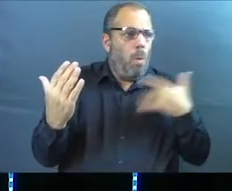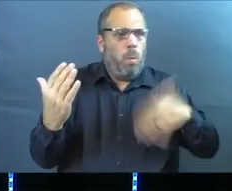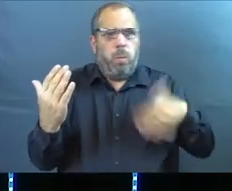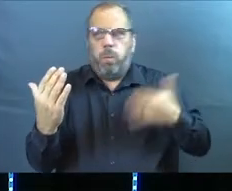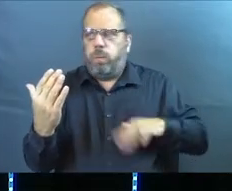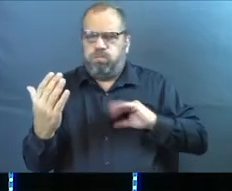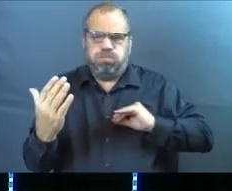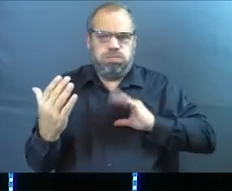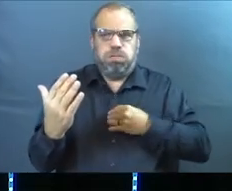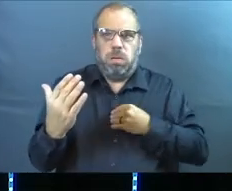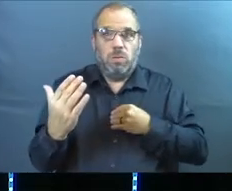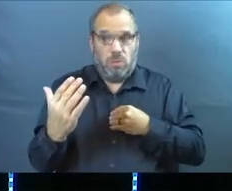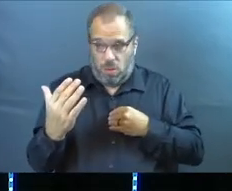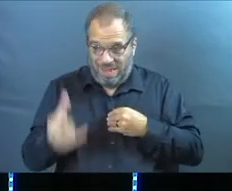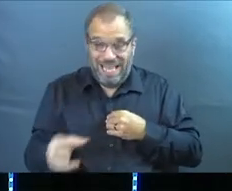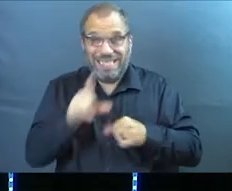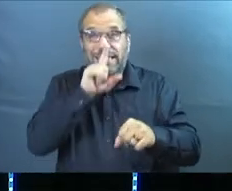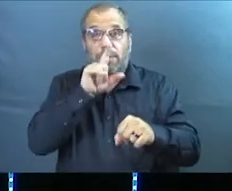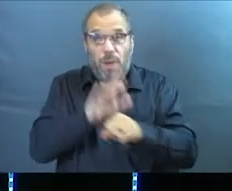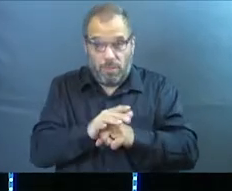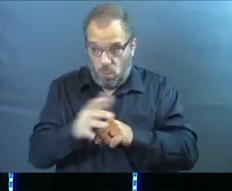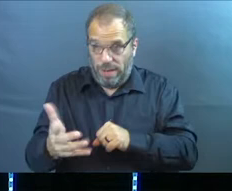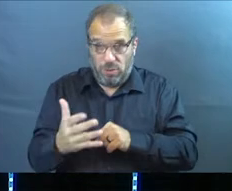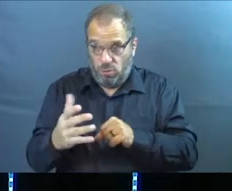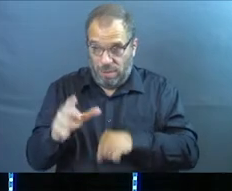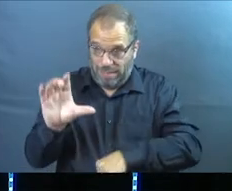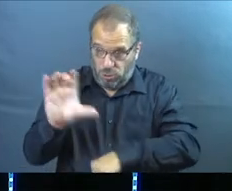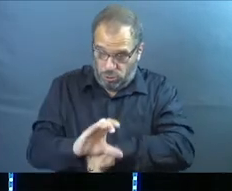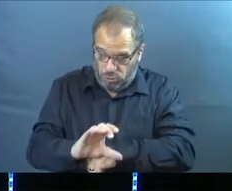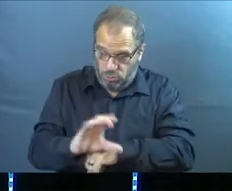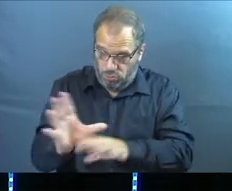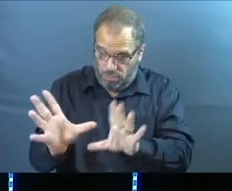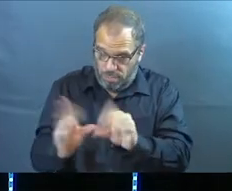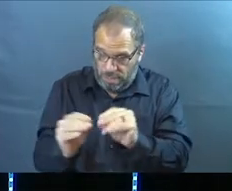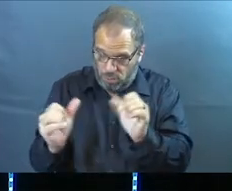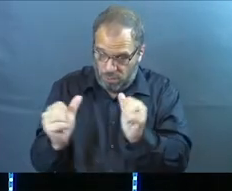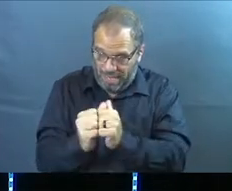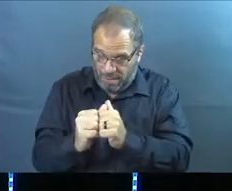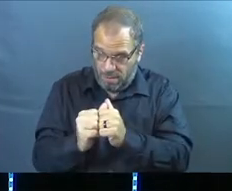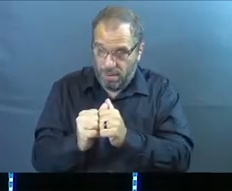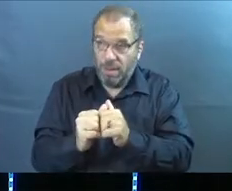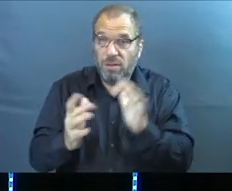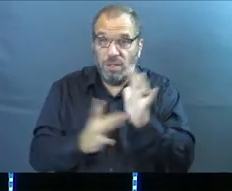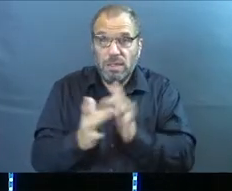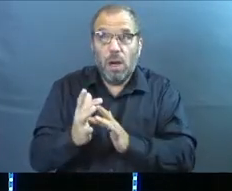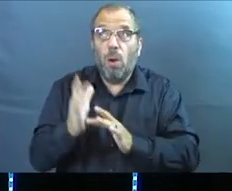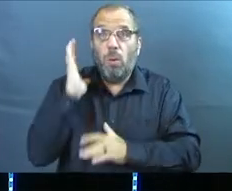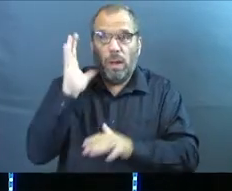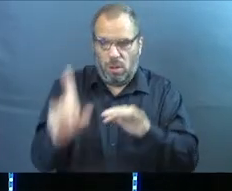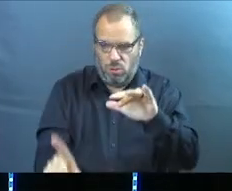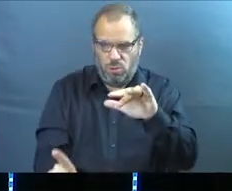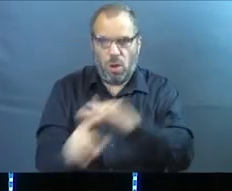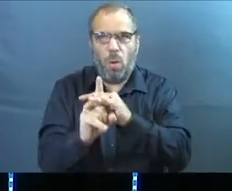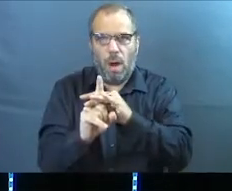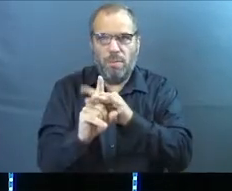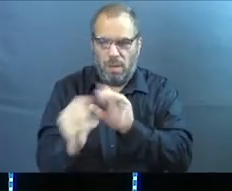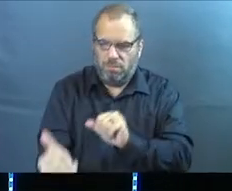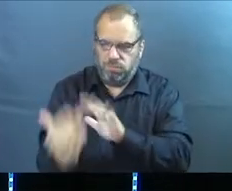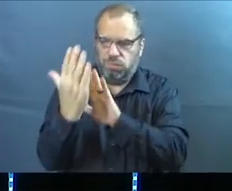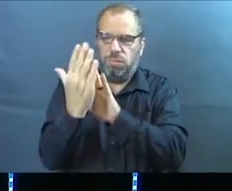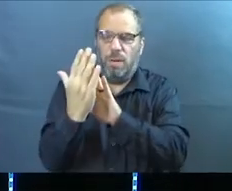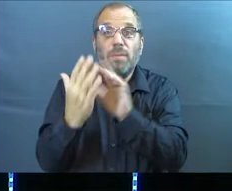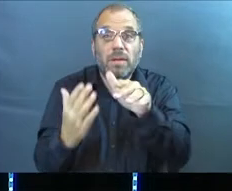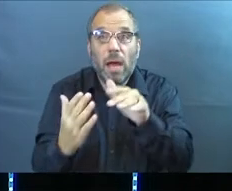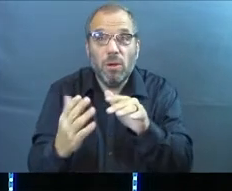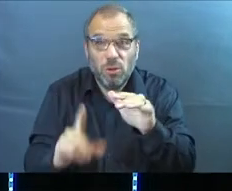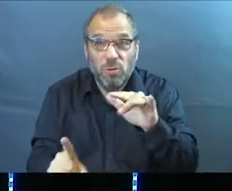And so Jesus is promising that here. He says, when you come together as the church, I'm going to show up. So some of you guys